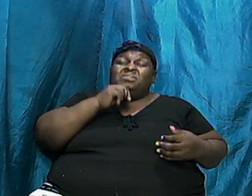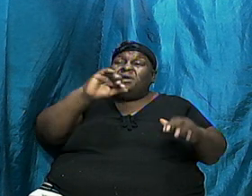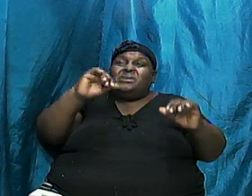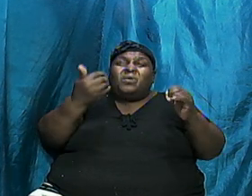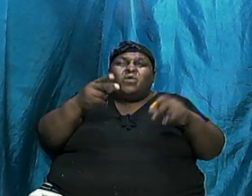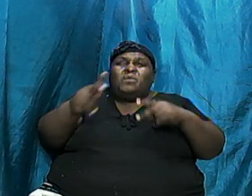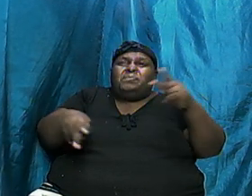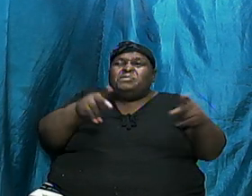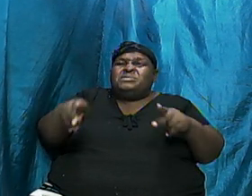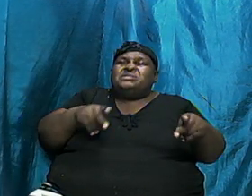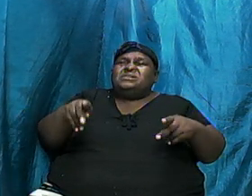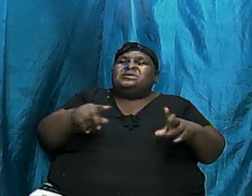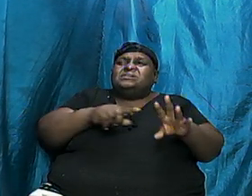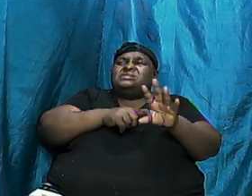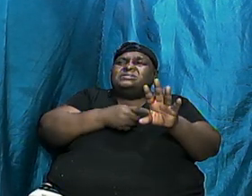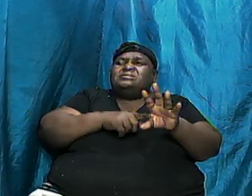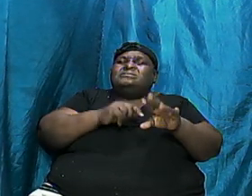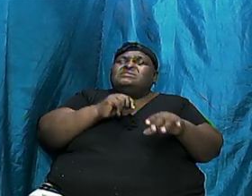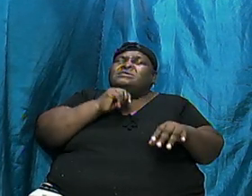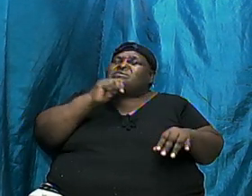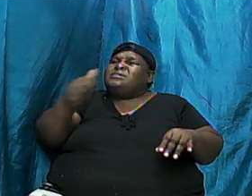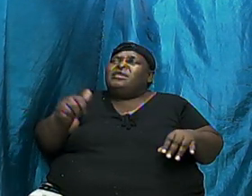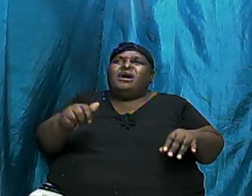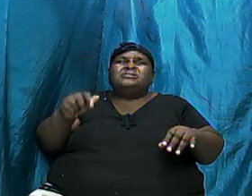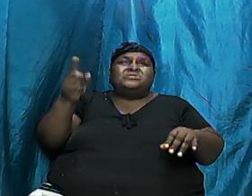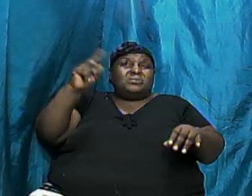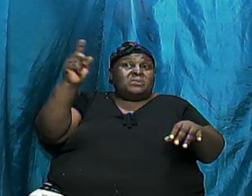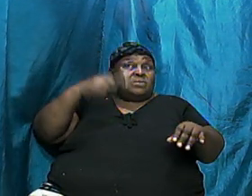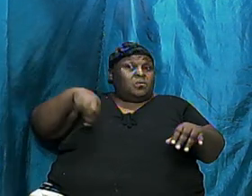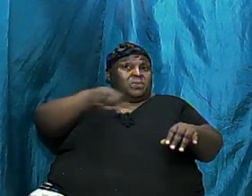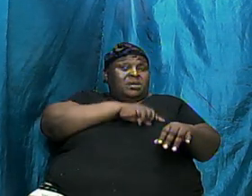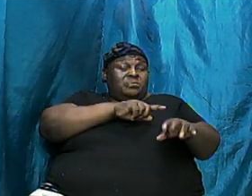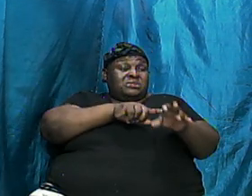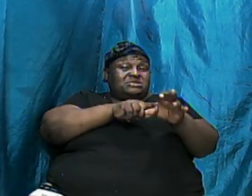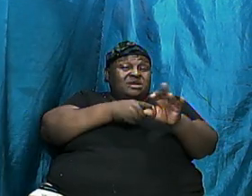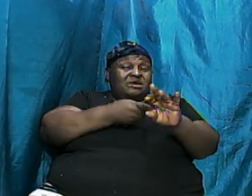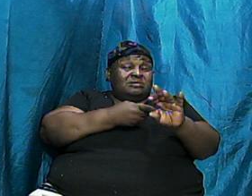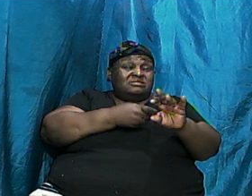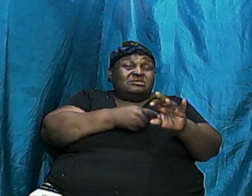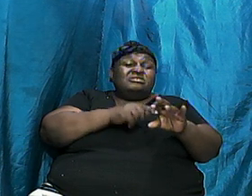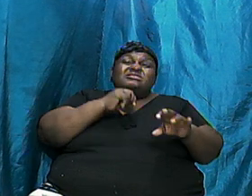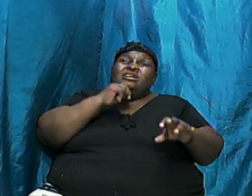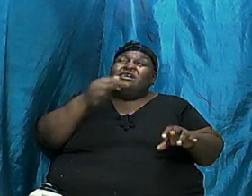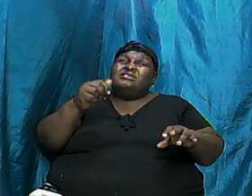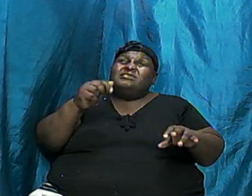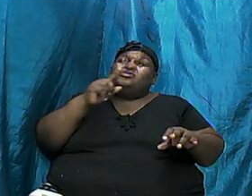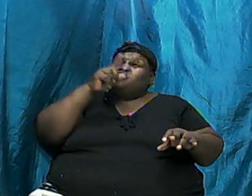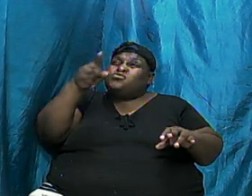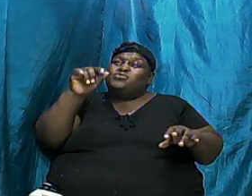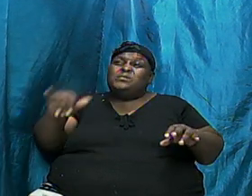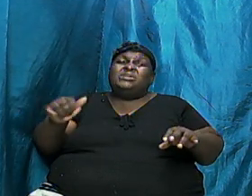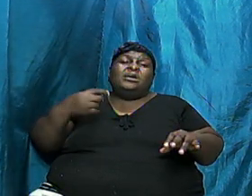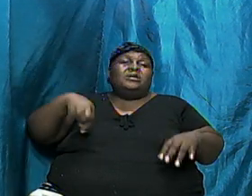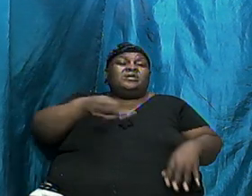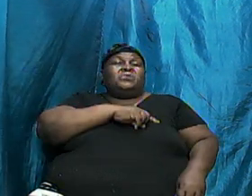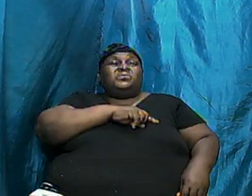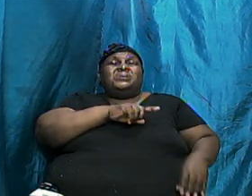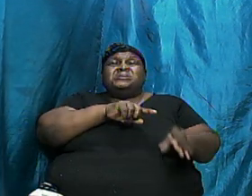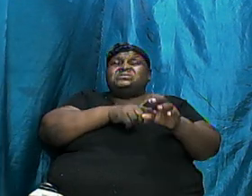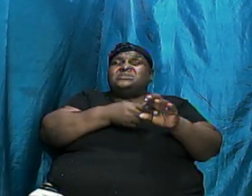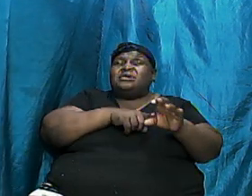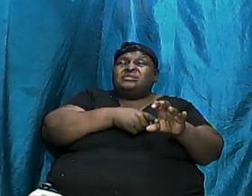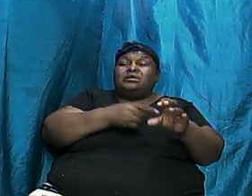It is not where we start. It is not the fact that we started. What is important is that we